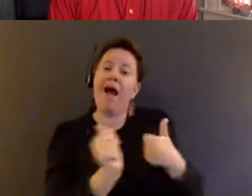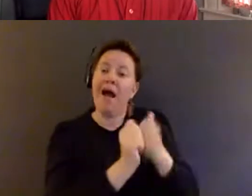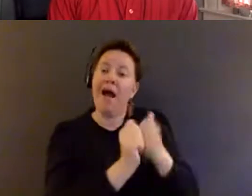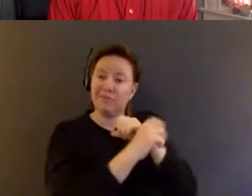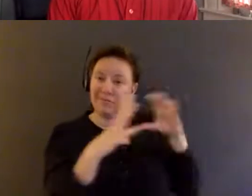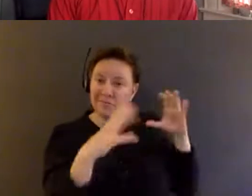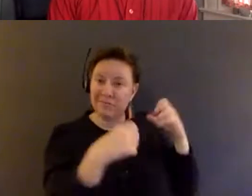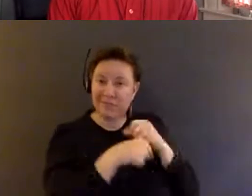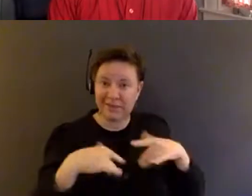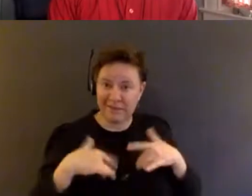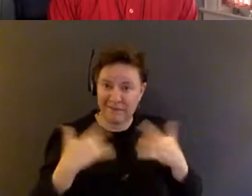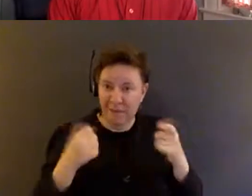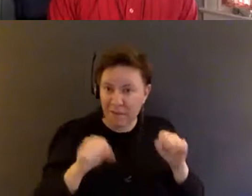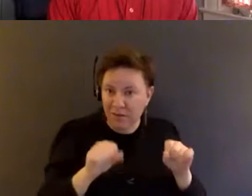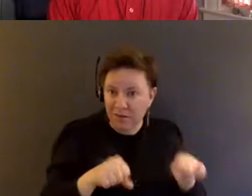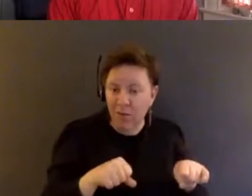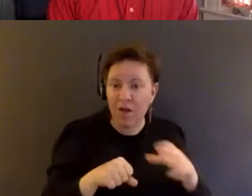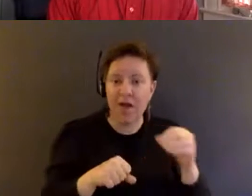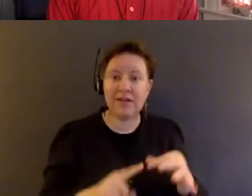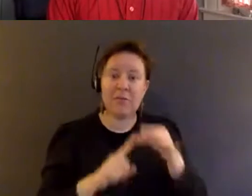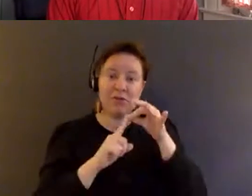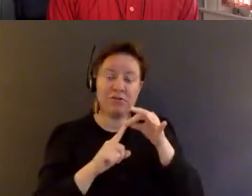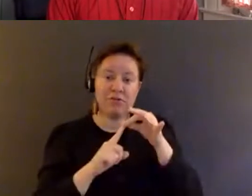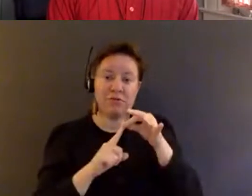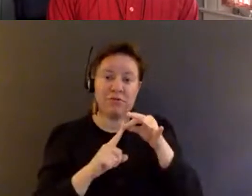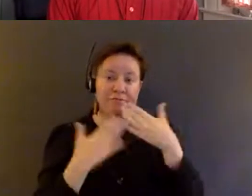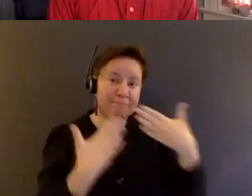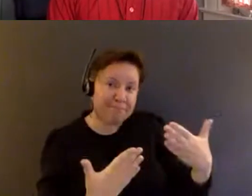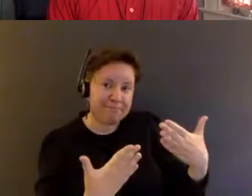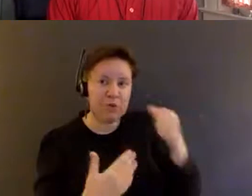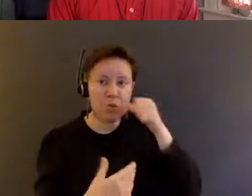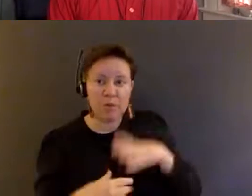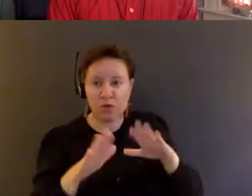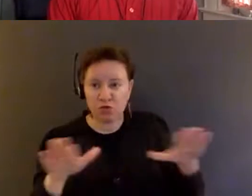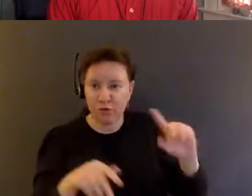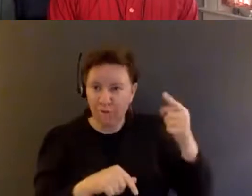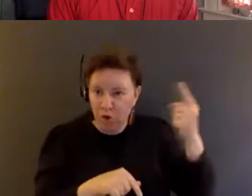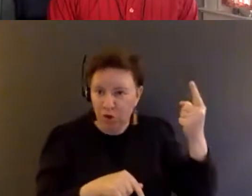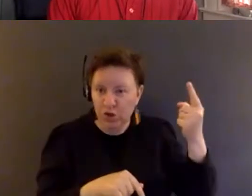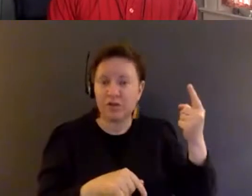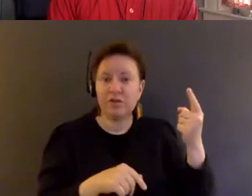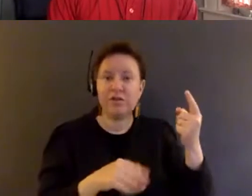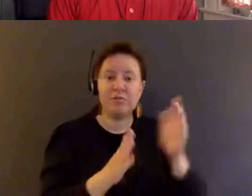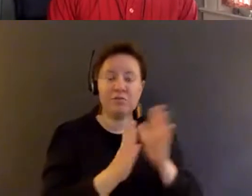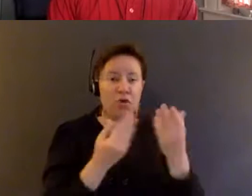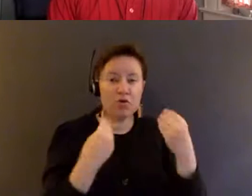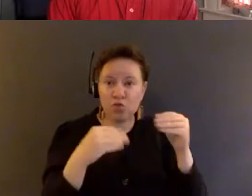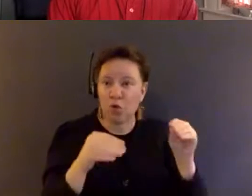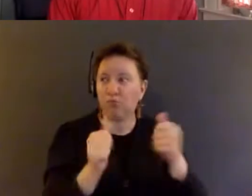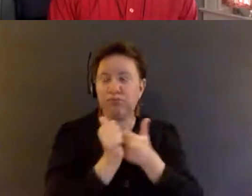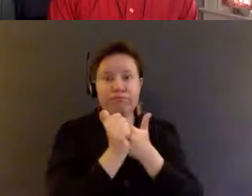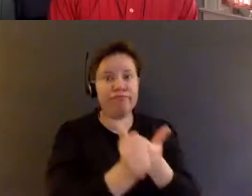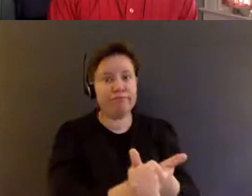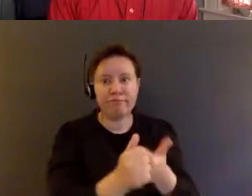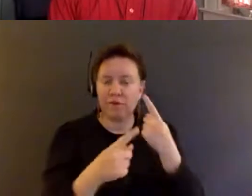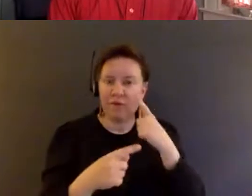event possible. And just a special shout out to Women and Children First, uh, for just being a steadfast container for revolutionary thought over